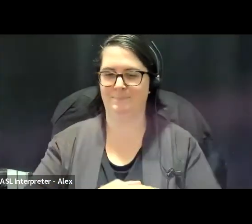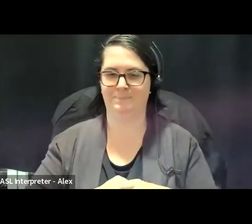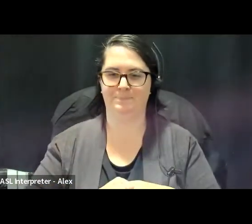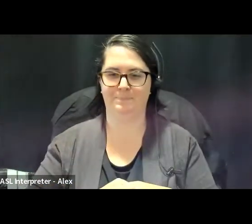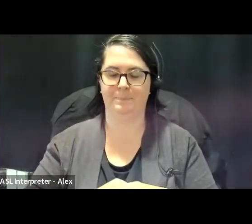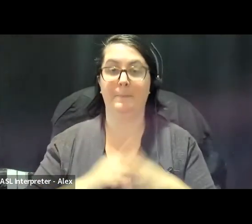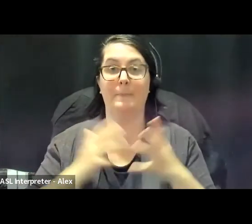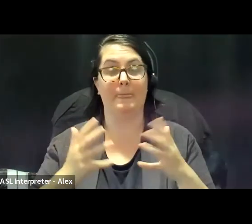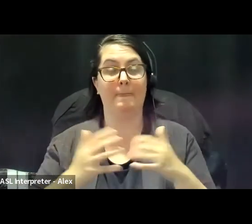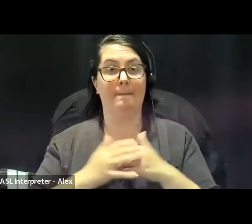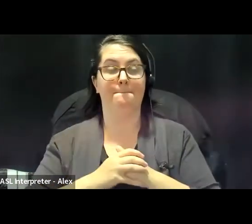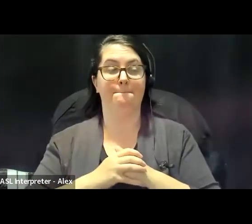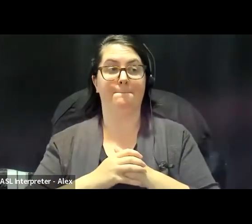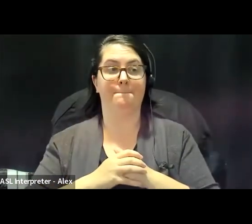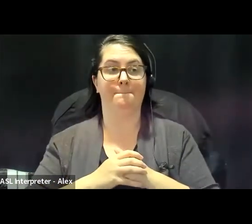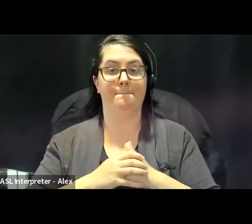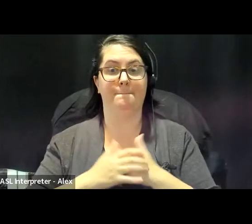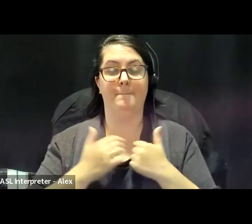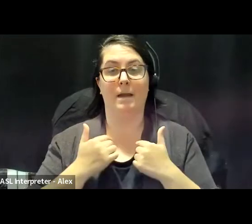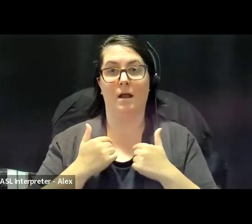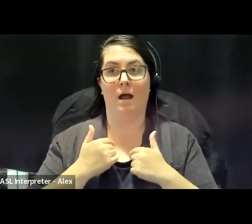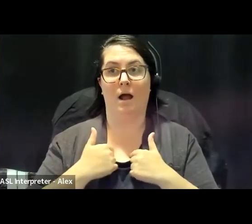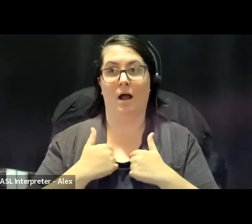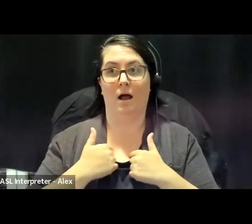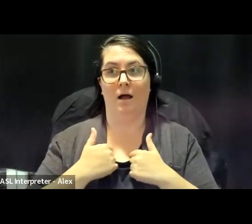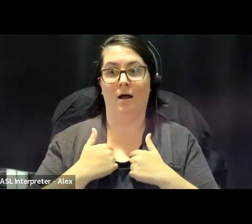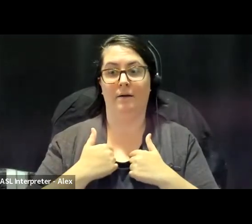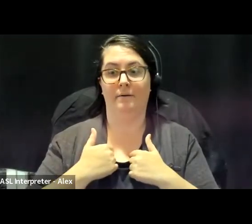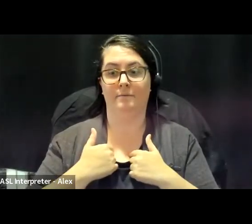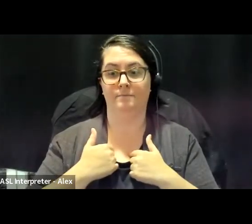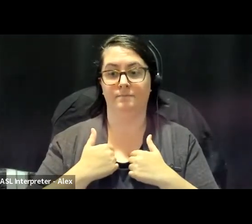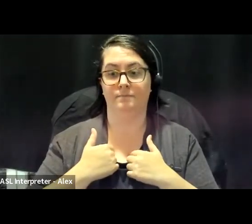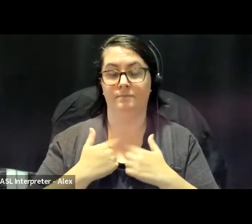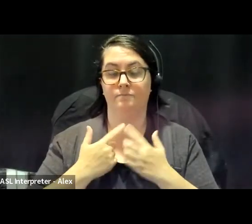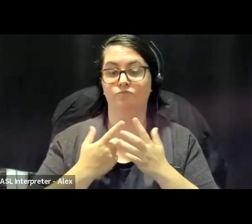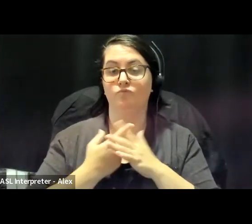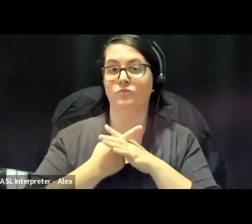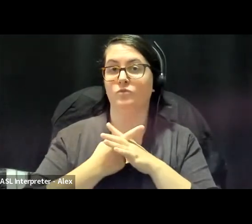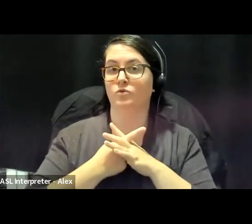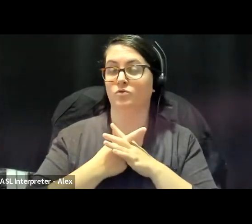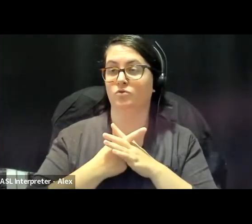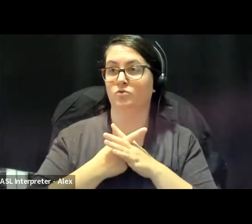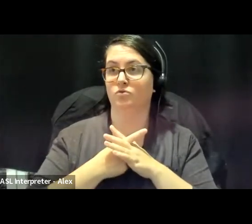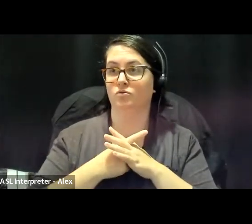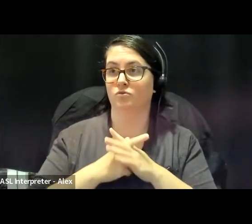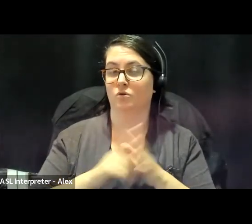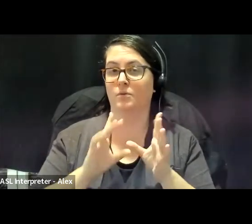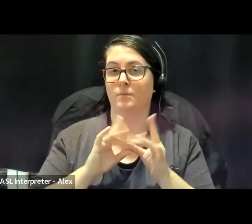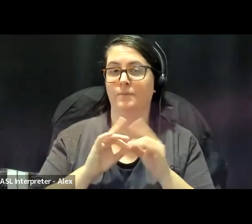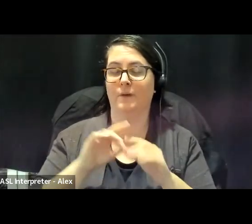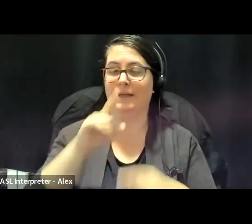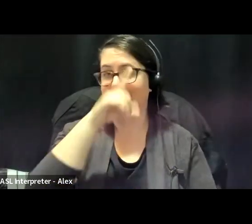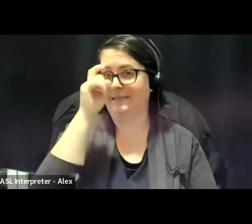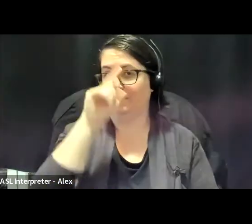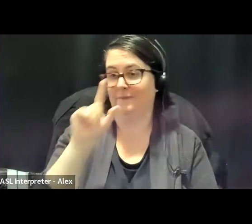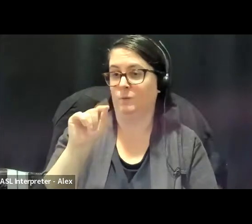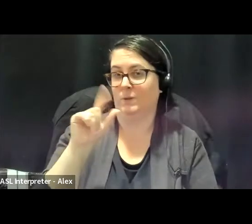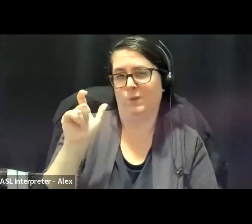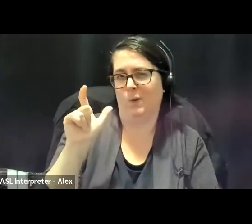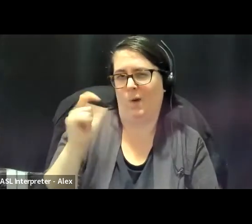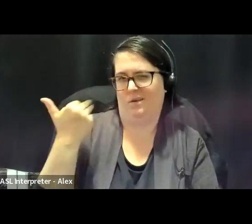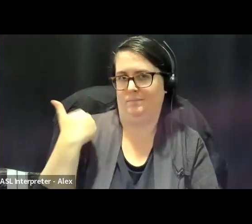So I'd like to begin by talking about the summer of 2021